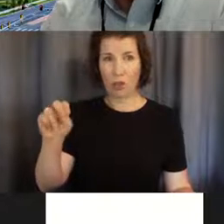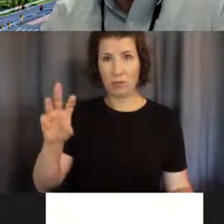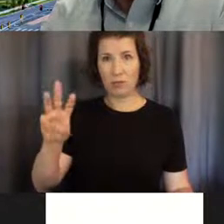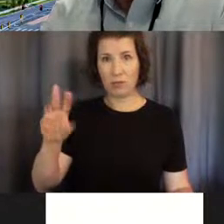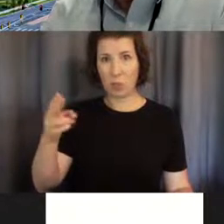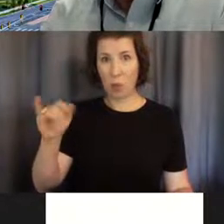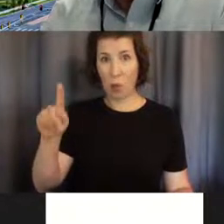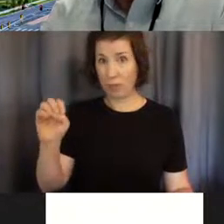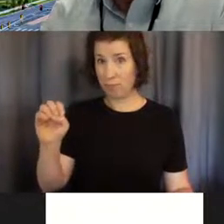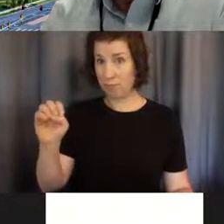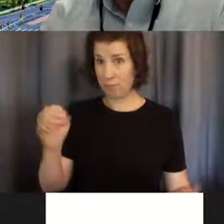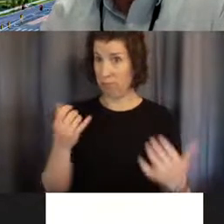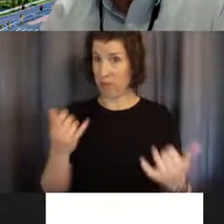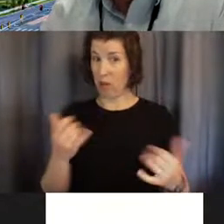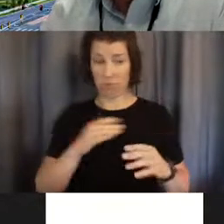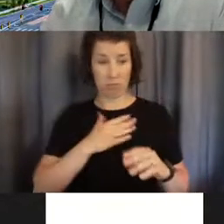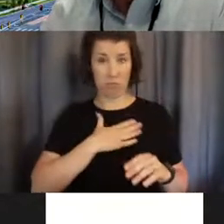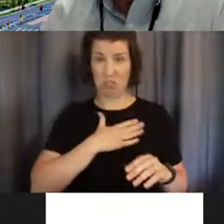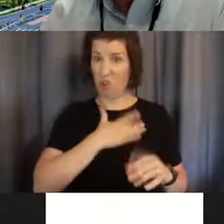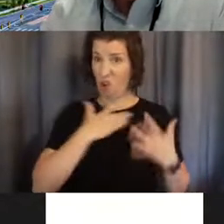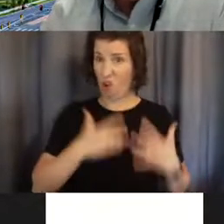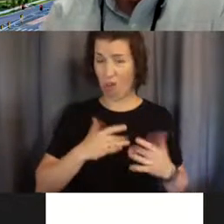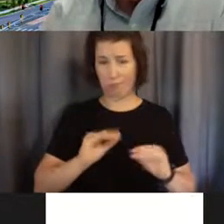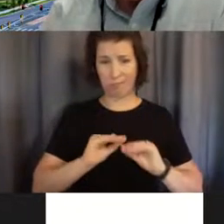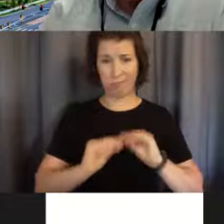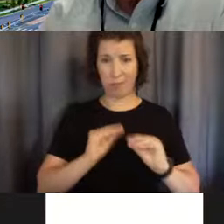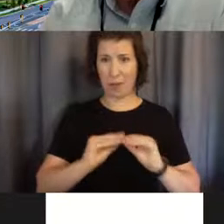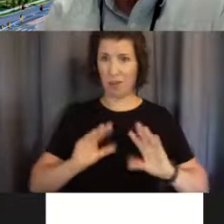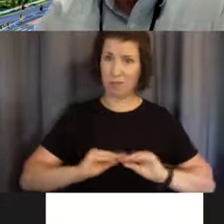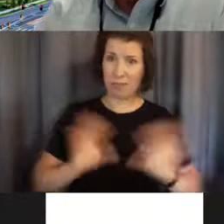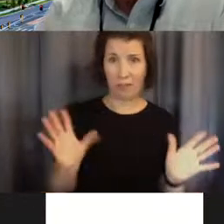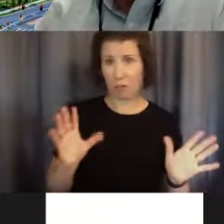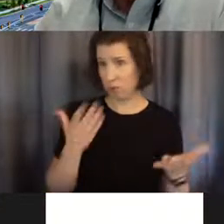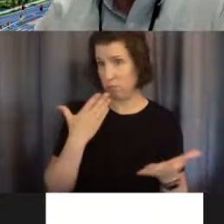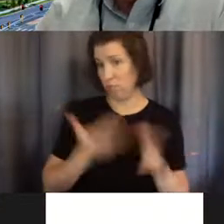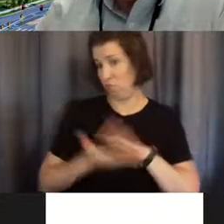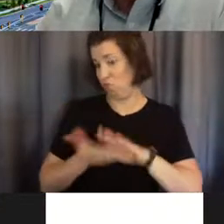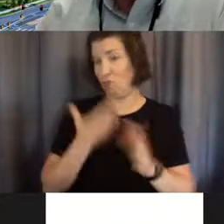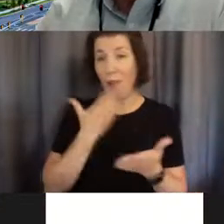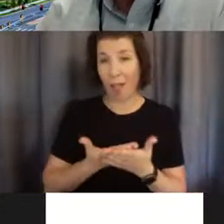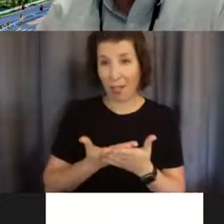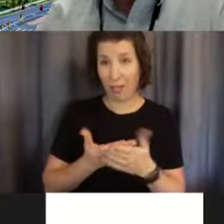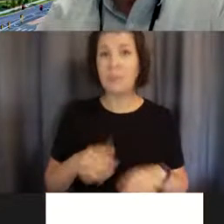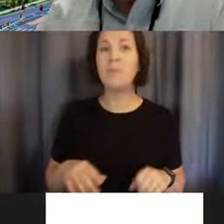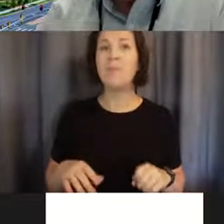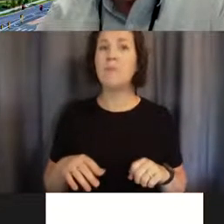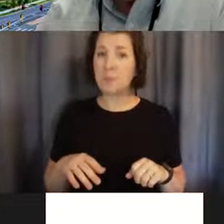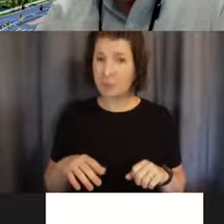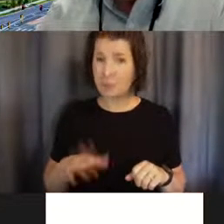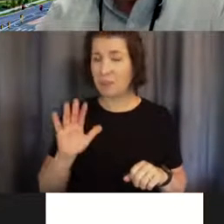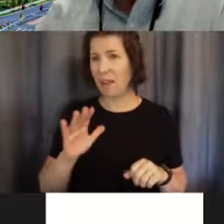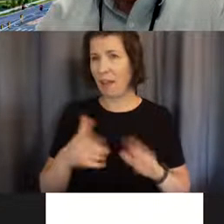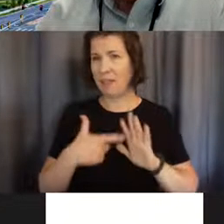heart that was repaired and works really well. I point out that it's interesting that,